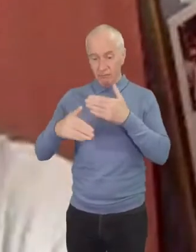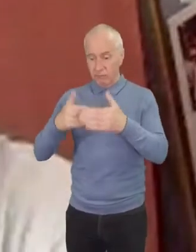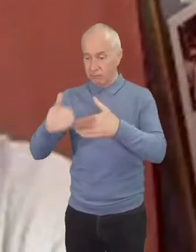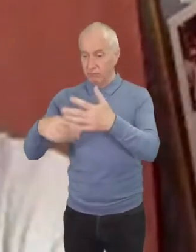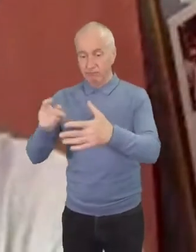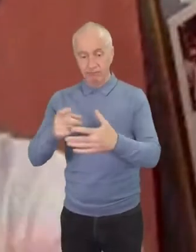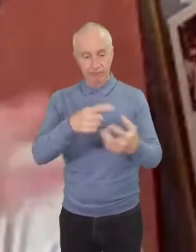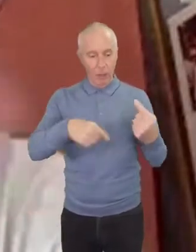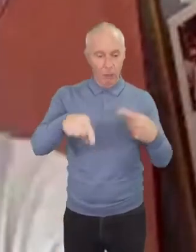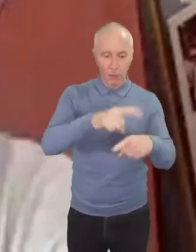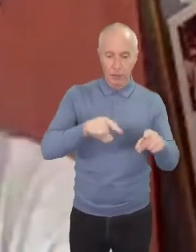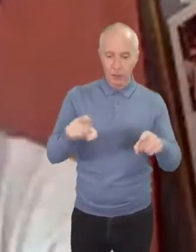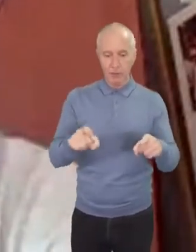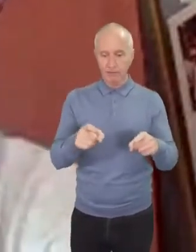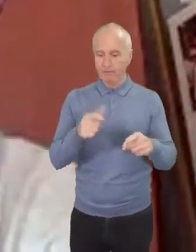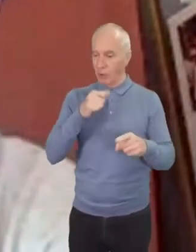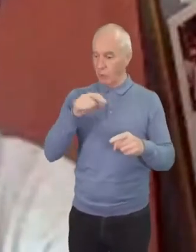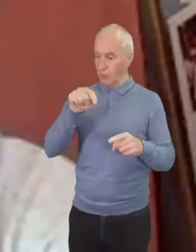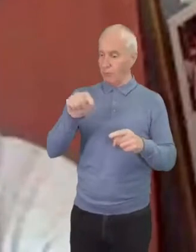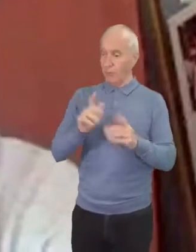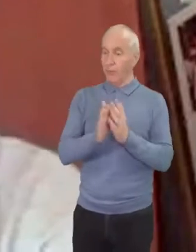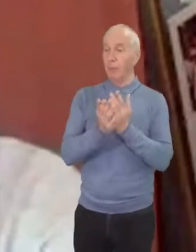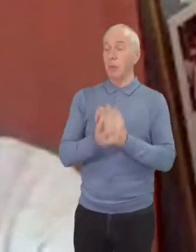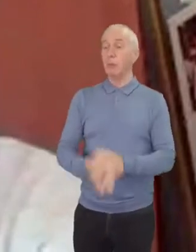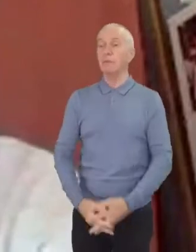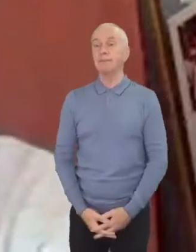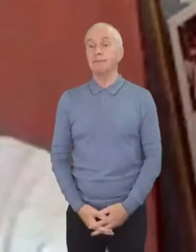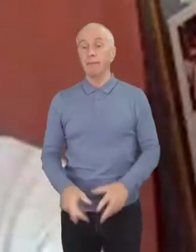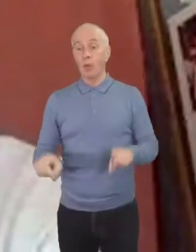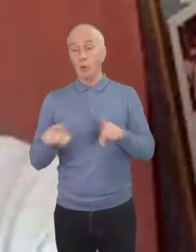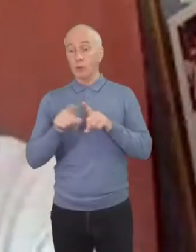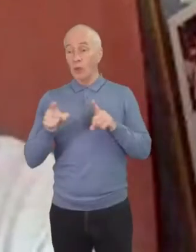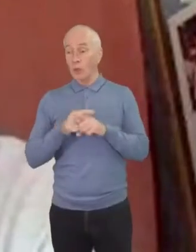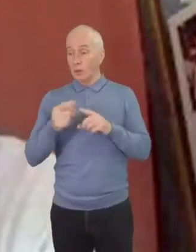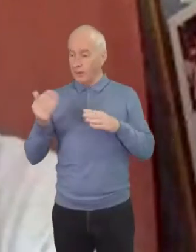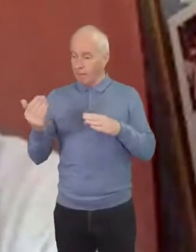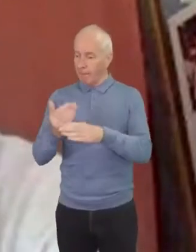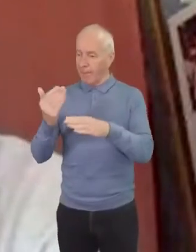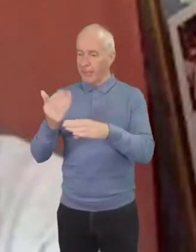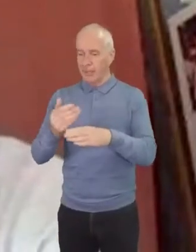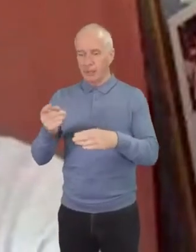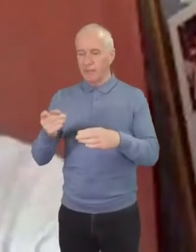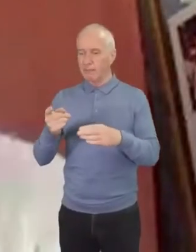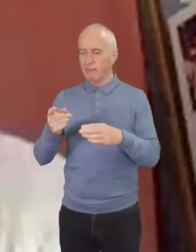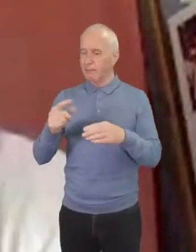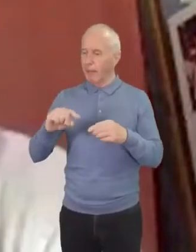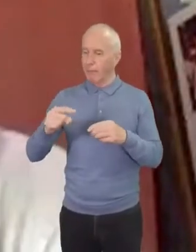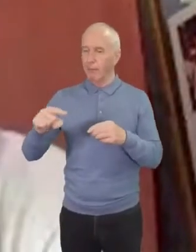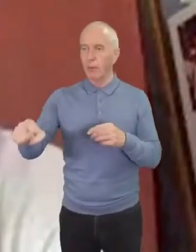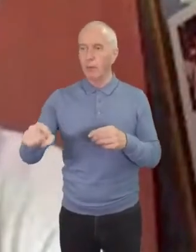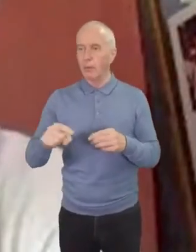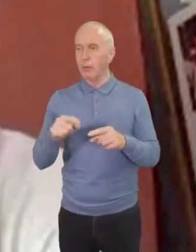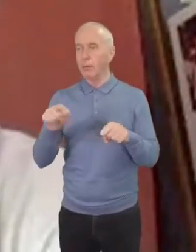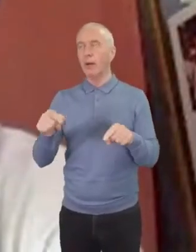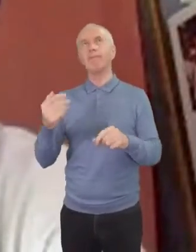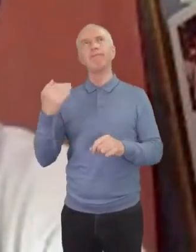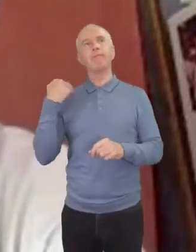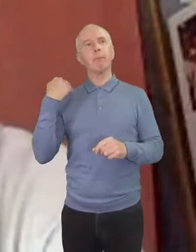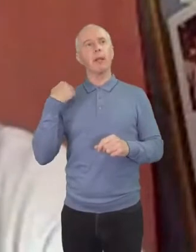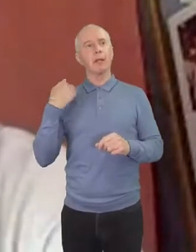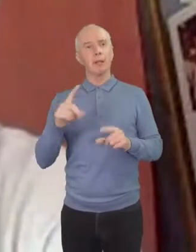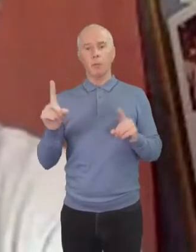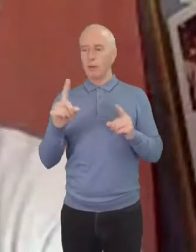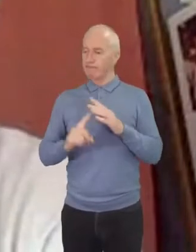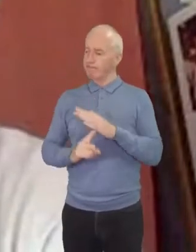to have used that there's also a practice each month that we remind ourselves of one of the core uh practices of